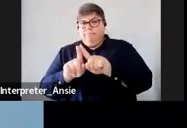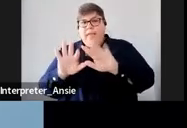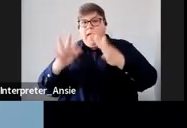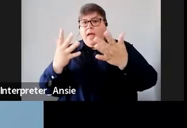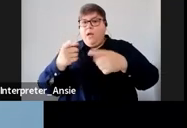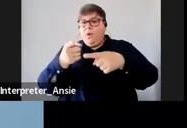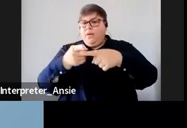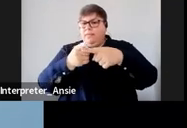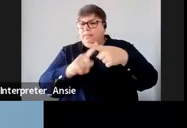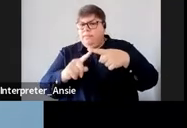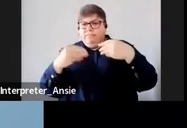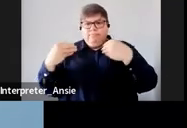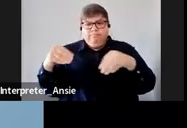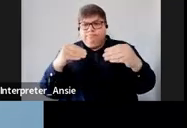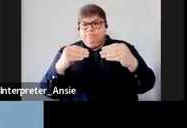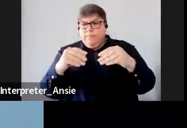estate at SARS